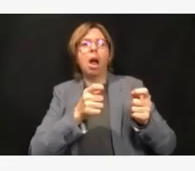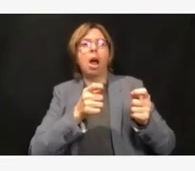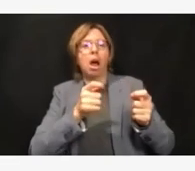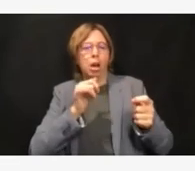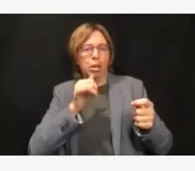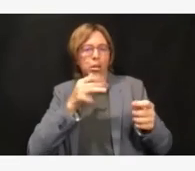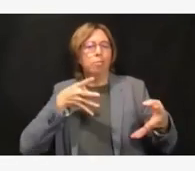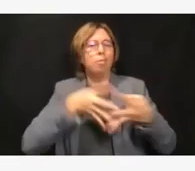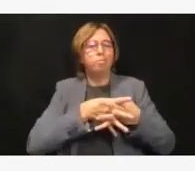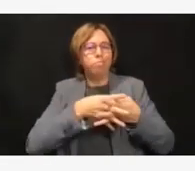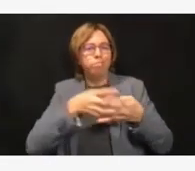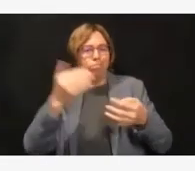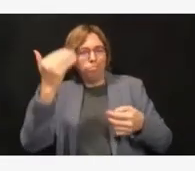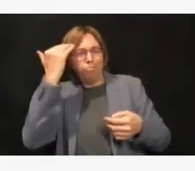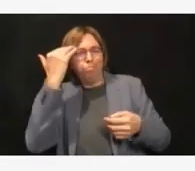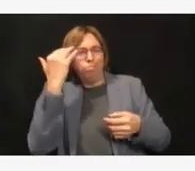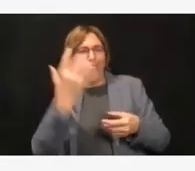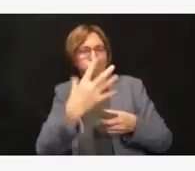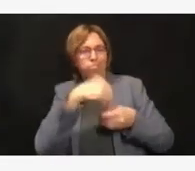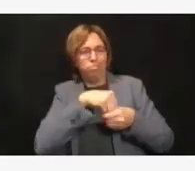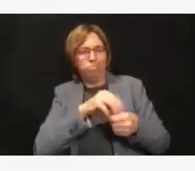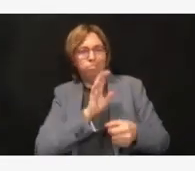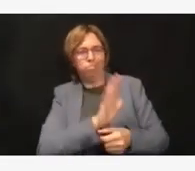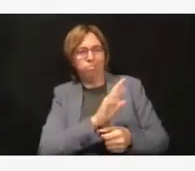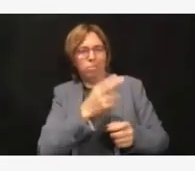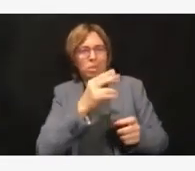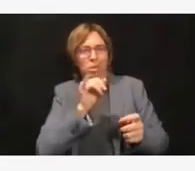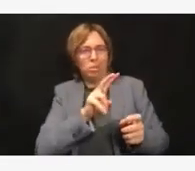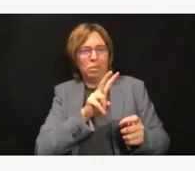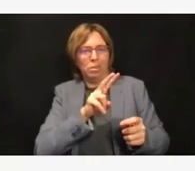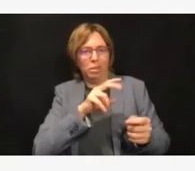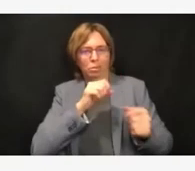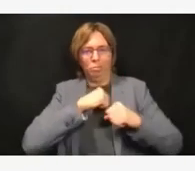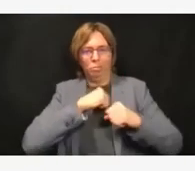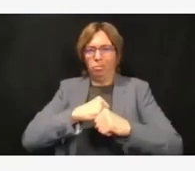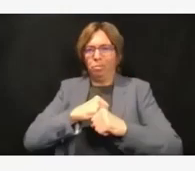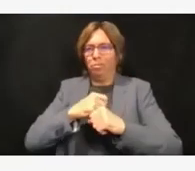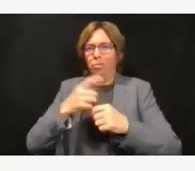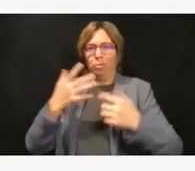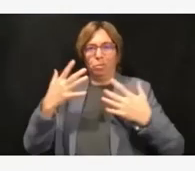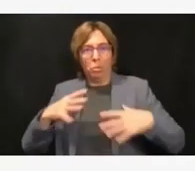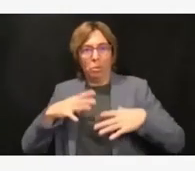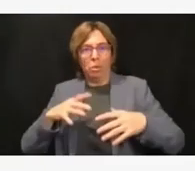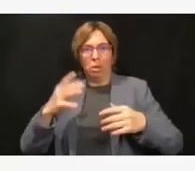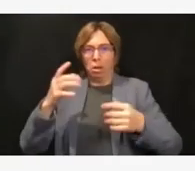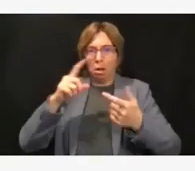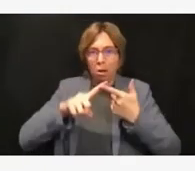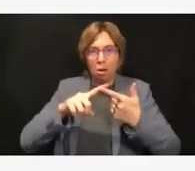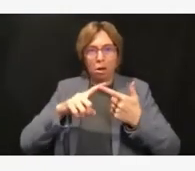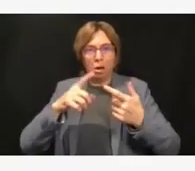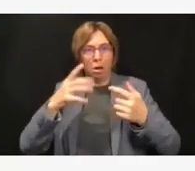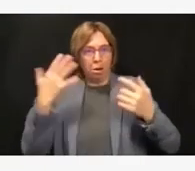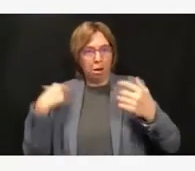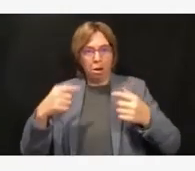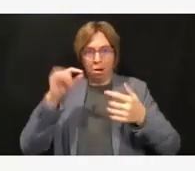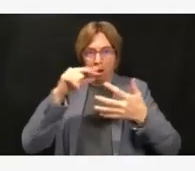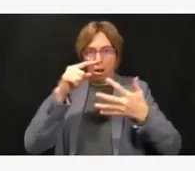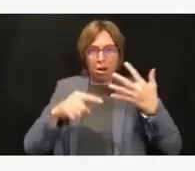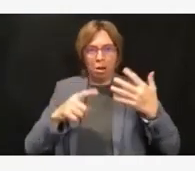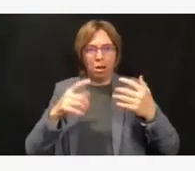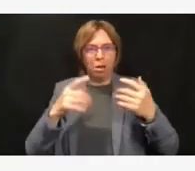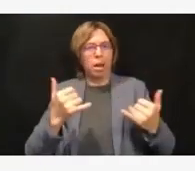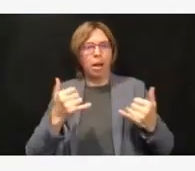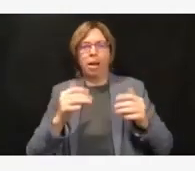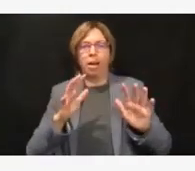we were so concerned about transmission. And then later, we realized that it wasn't as easily transmitted as we thought. So there's lots of